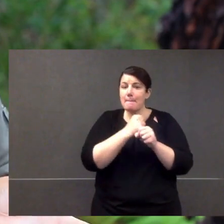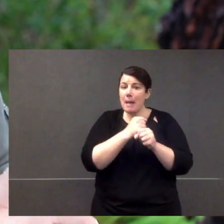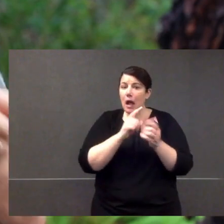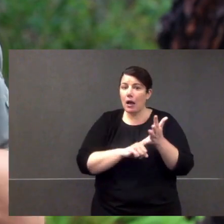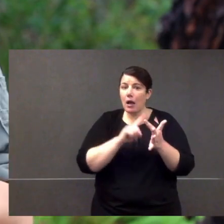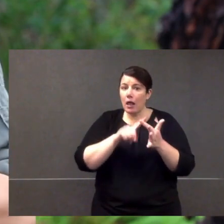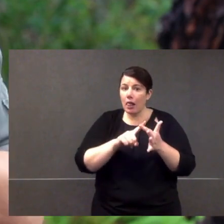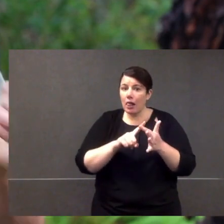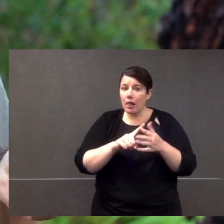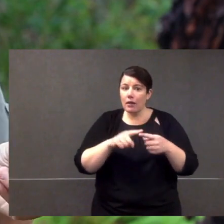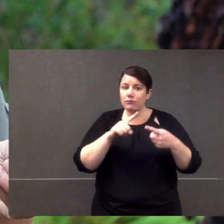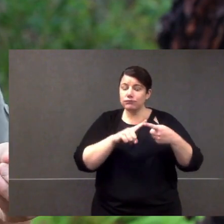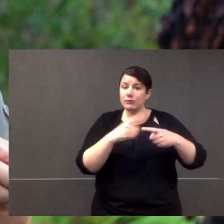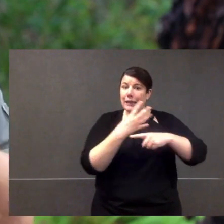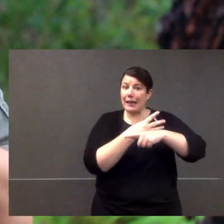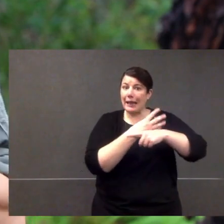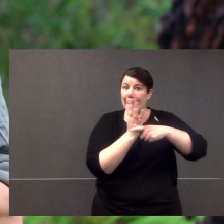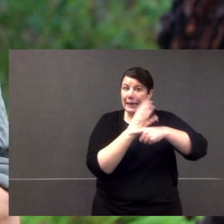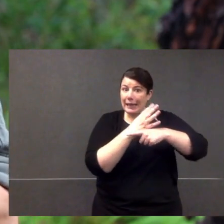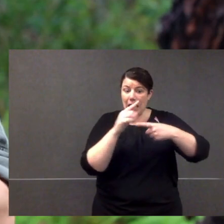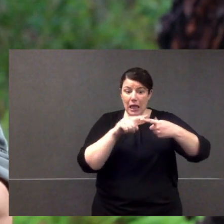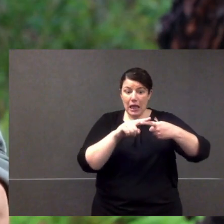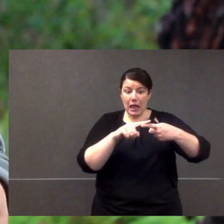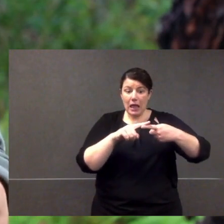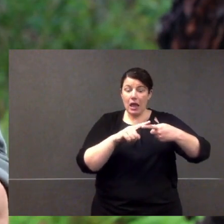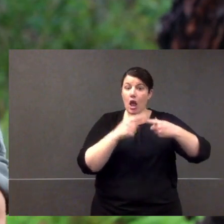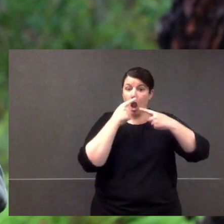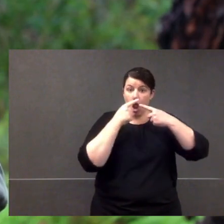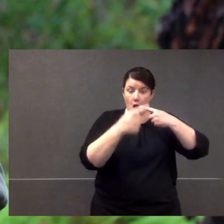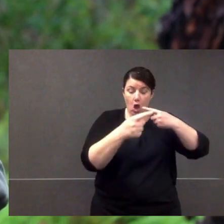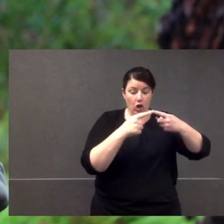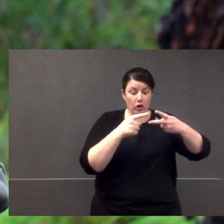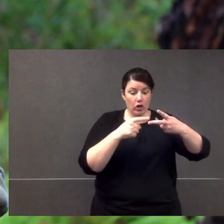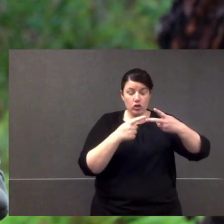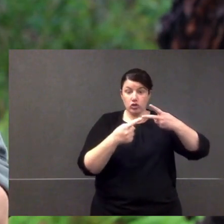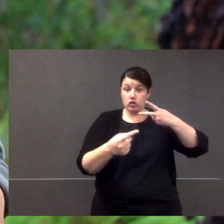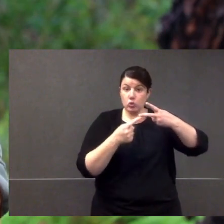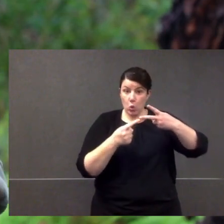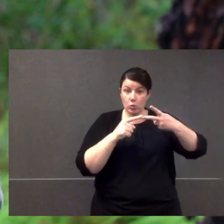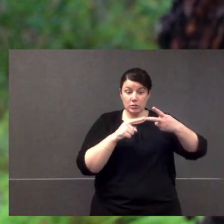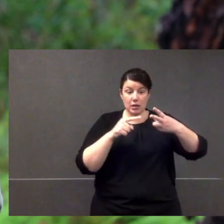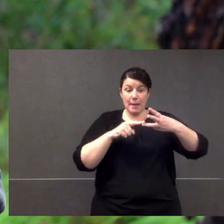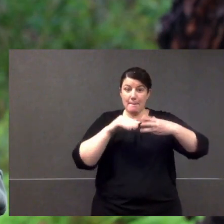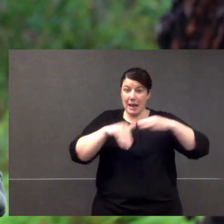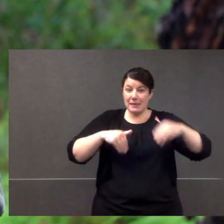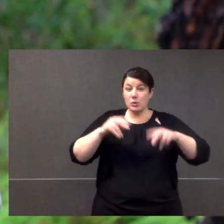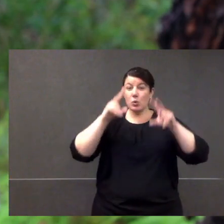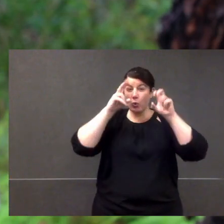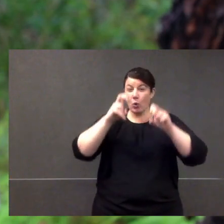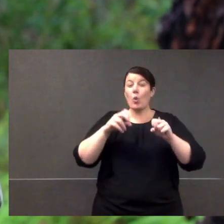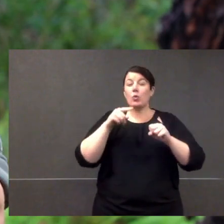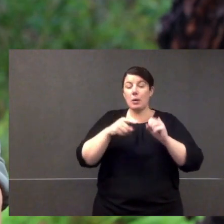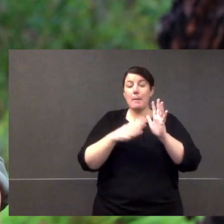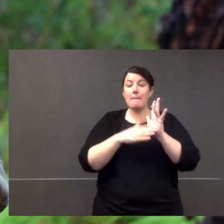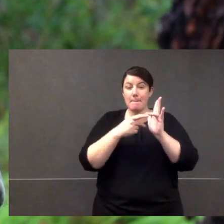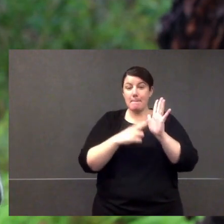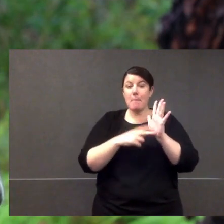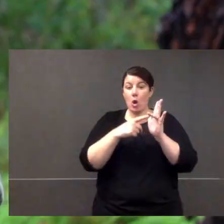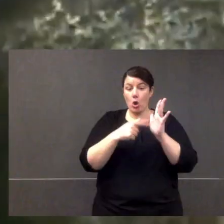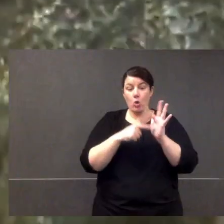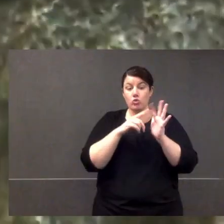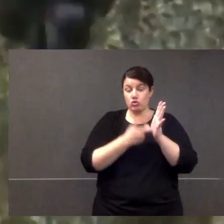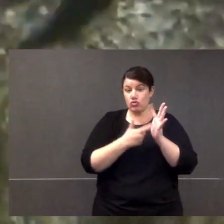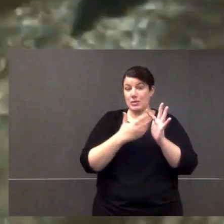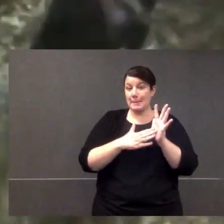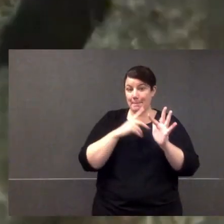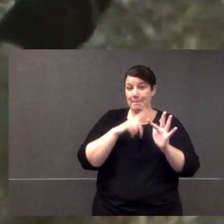Puggles. All monotremes, and there's three species. The long-beak dichidna in New Guinea, the short-beak dichidna in Australia, and the